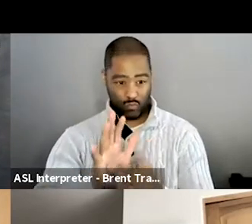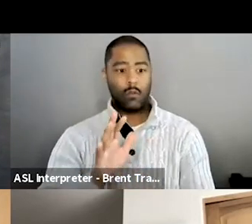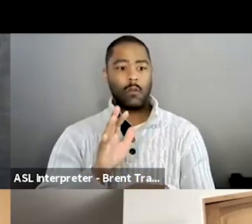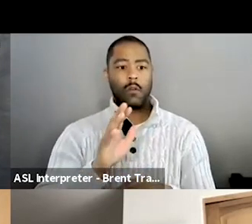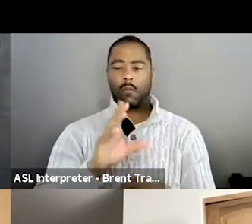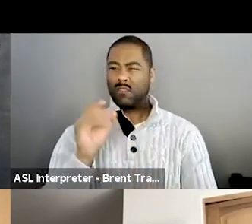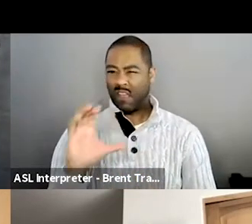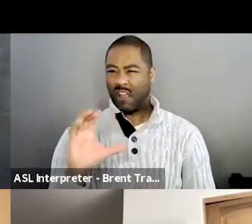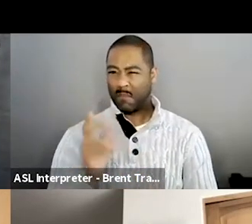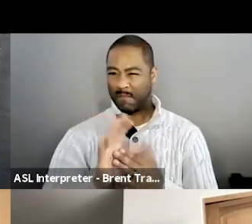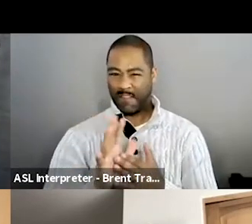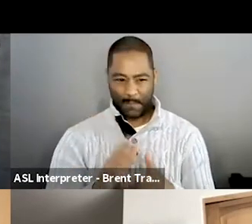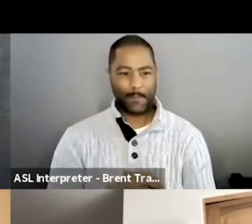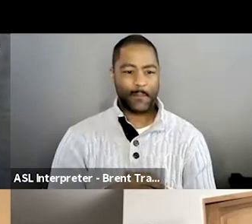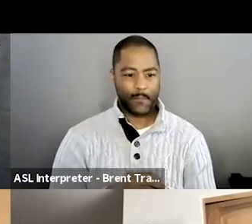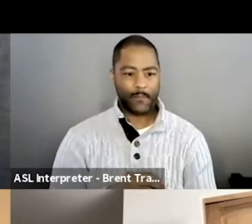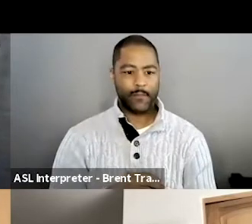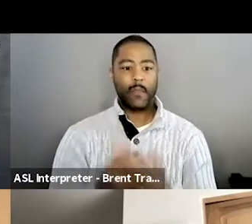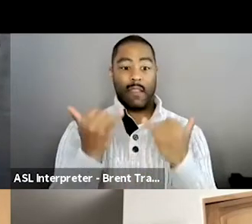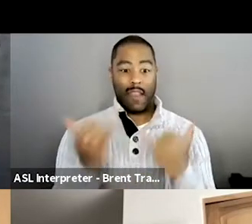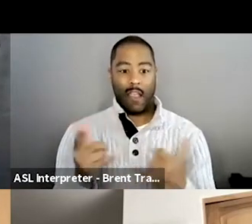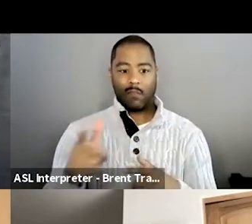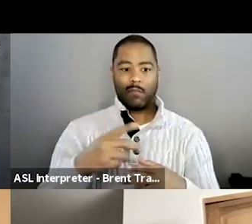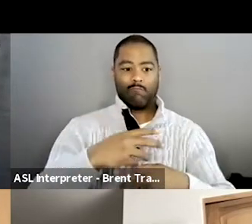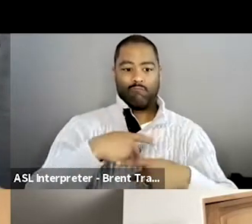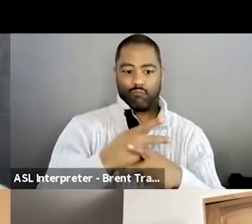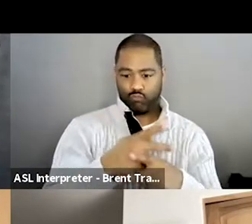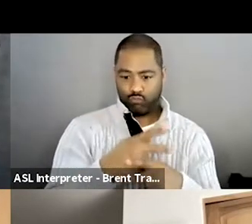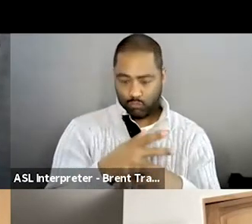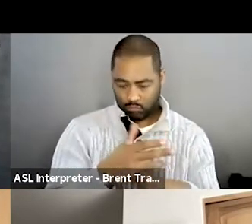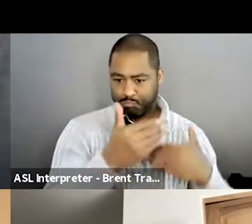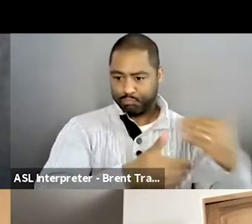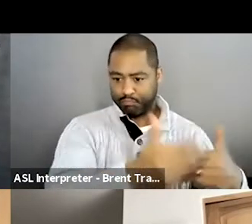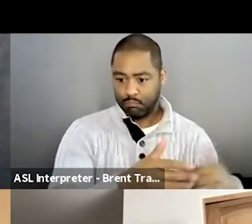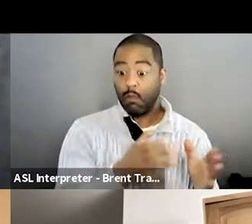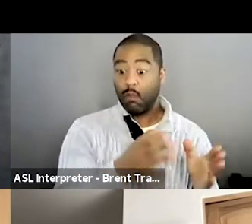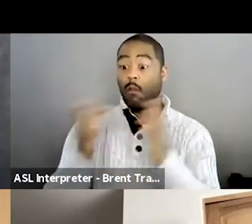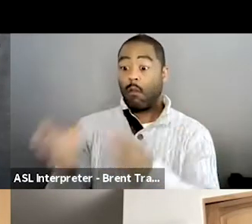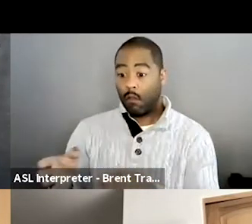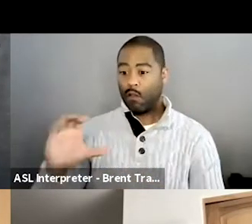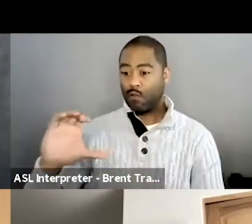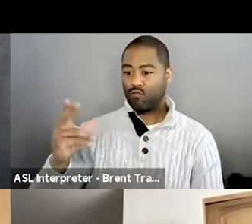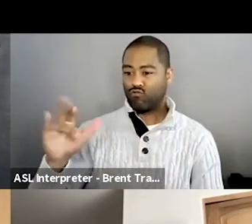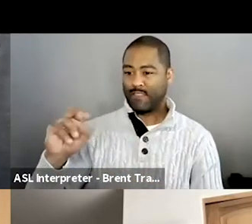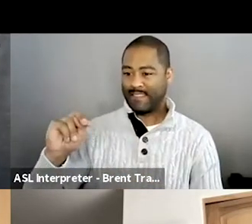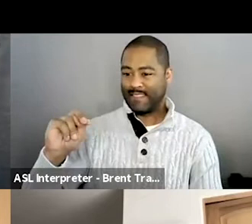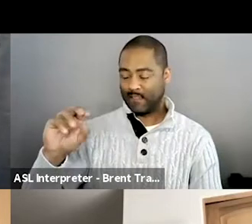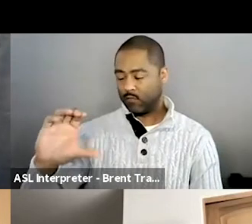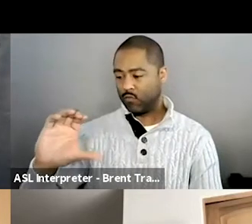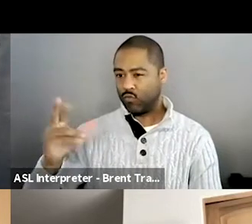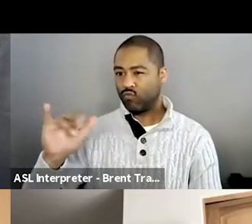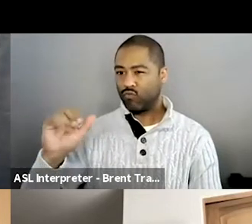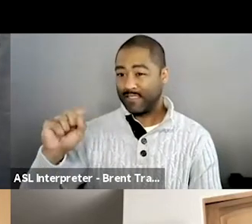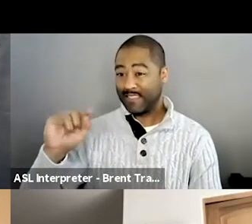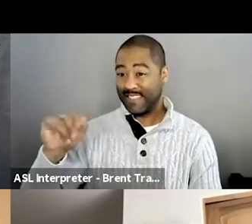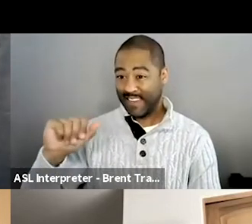and I want to go directly to you with this slightly impossible question, Christina. It would be great if you